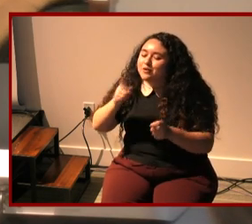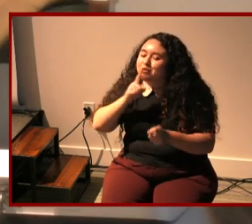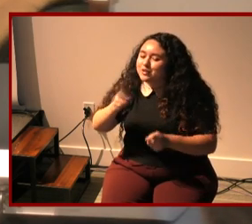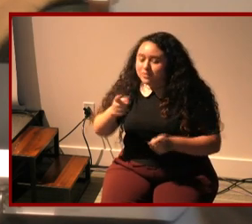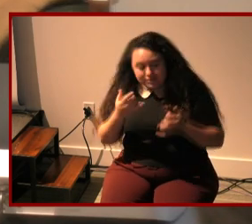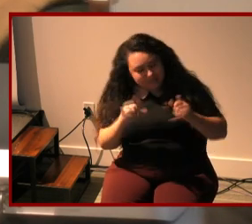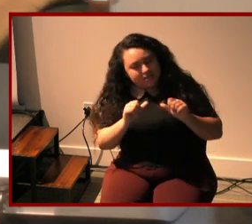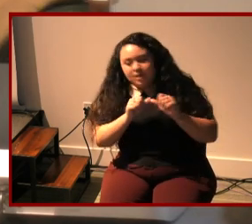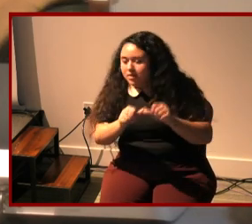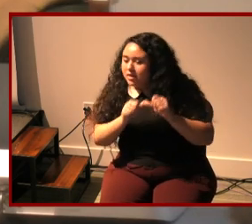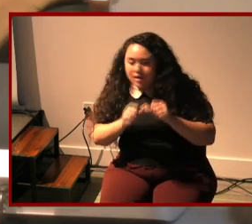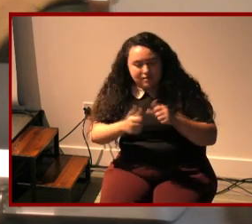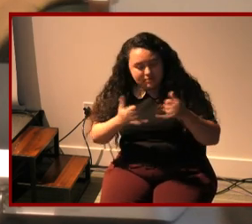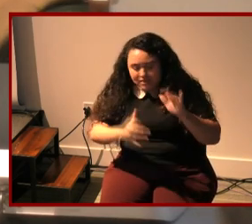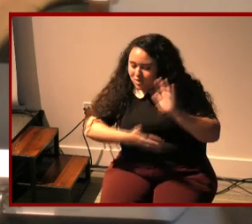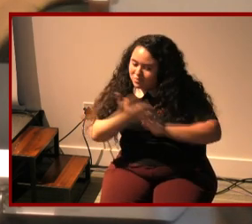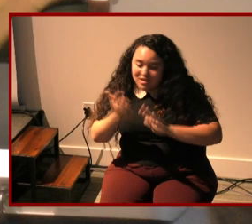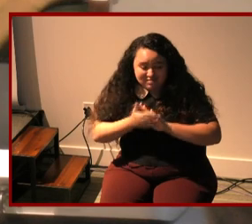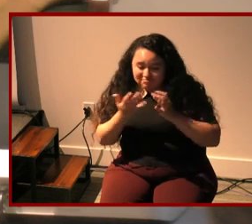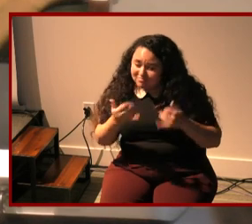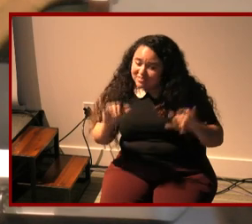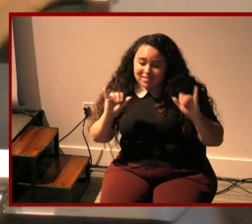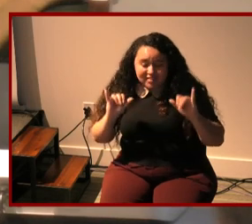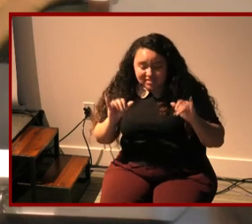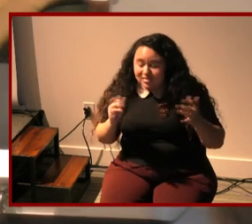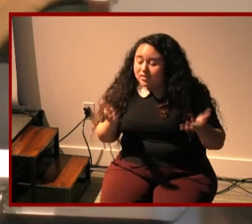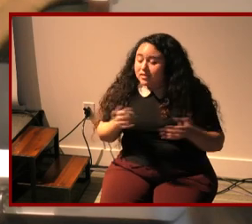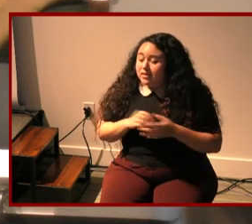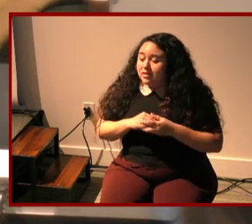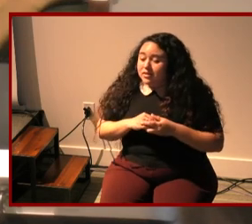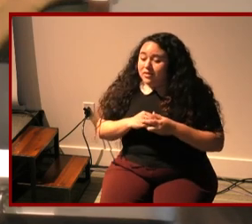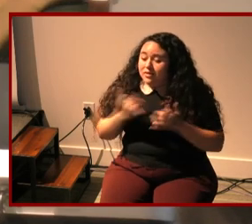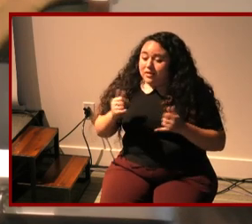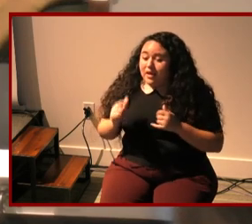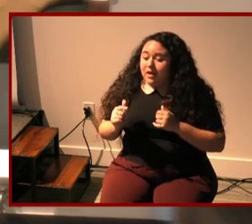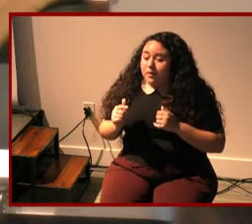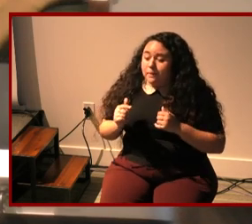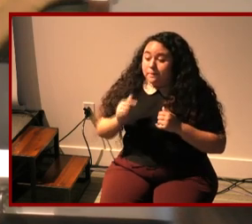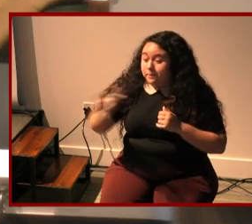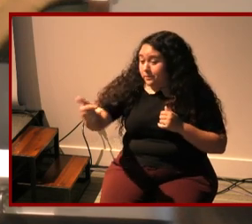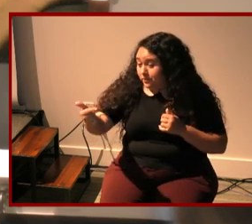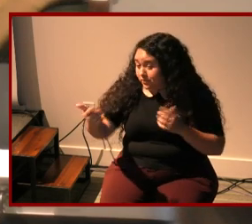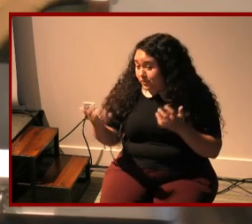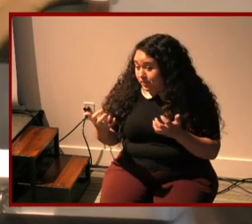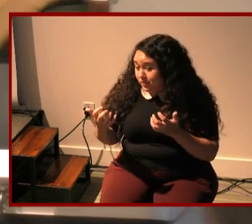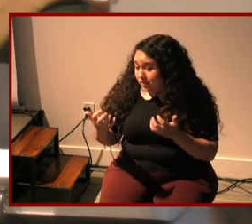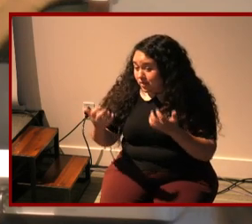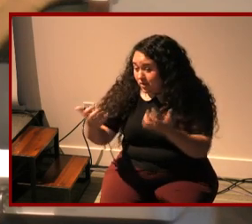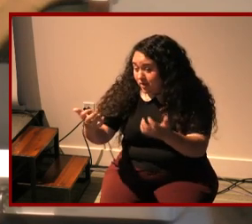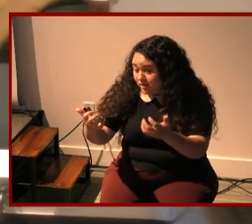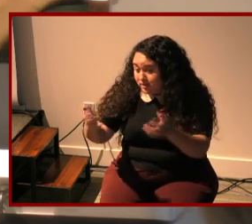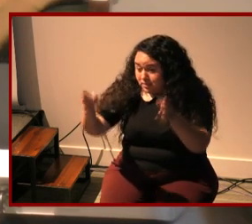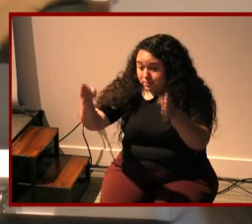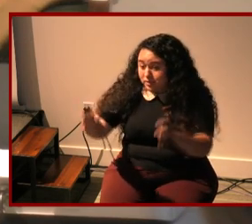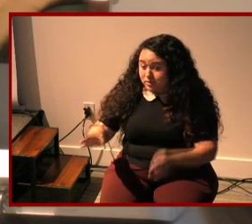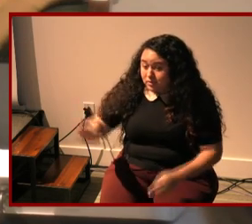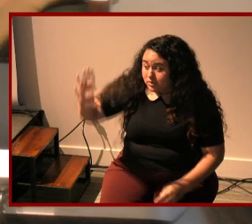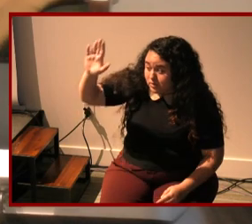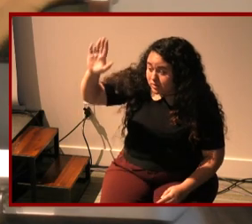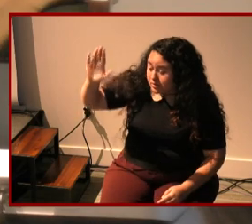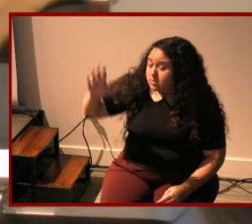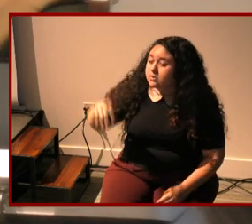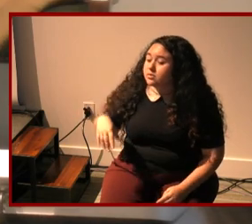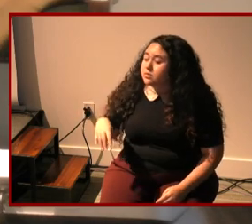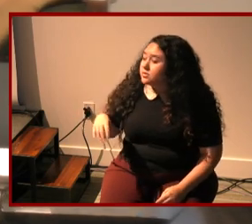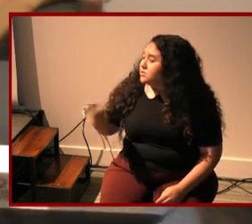still alive and well um now we'll turn it over to you all what questions do you have chris mads